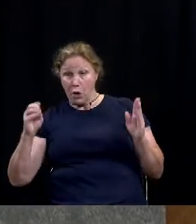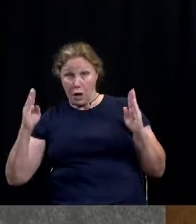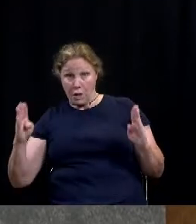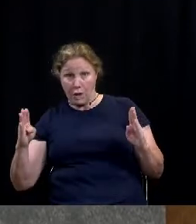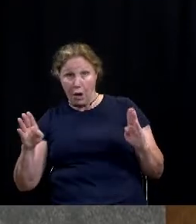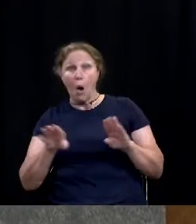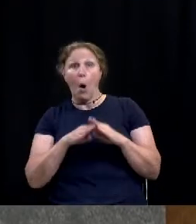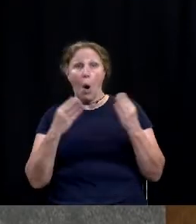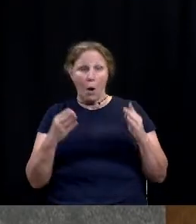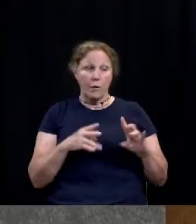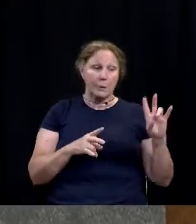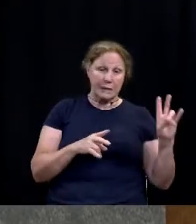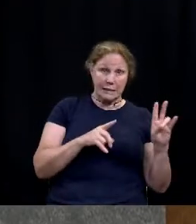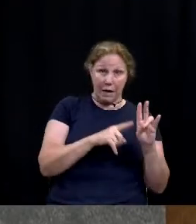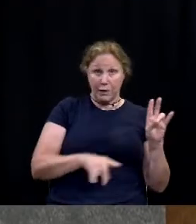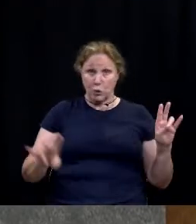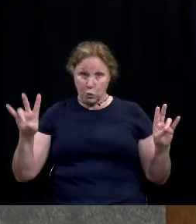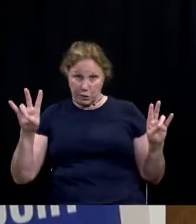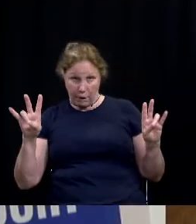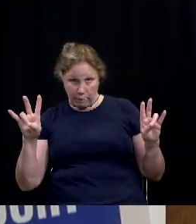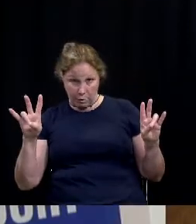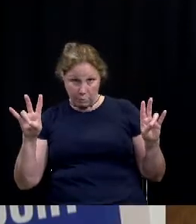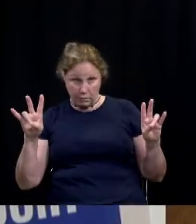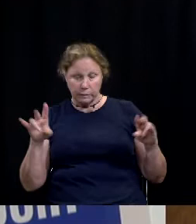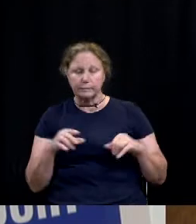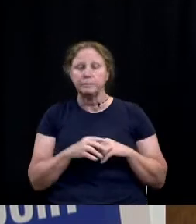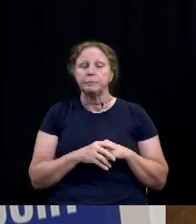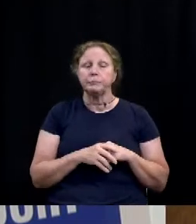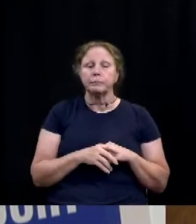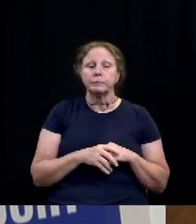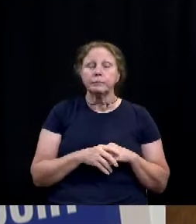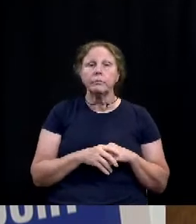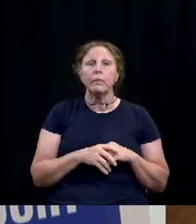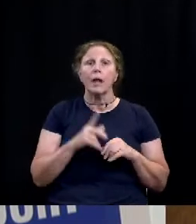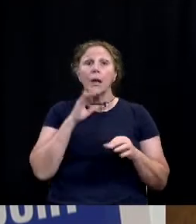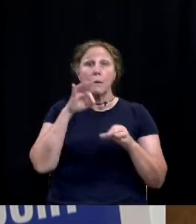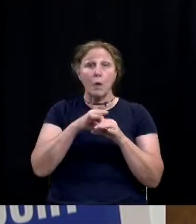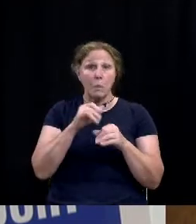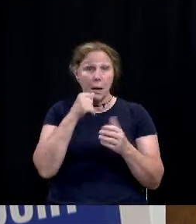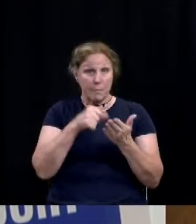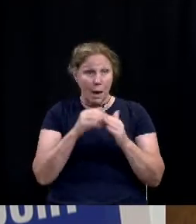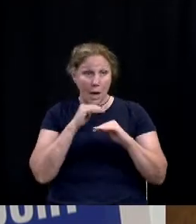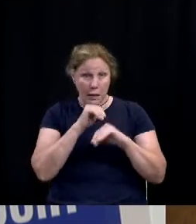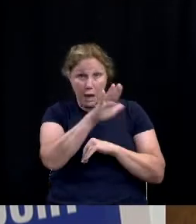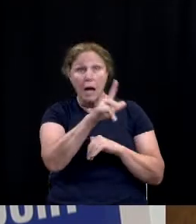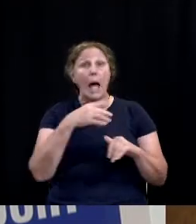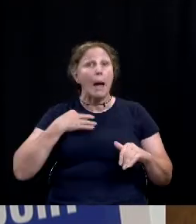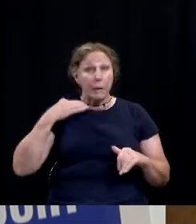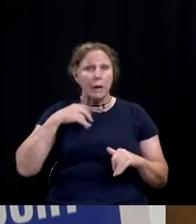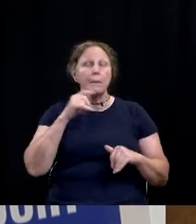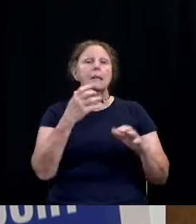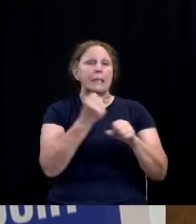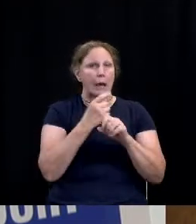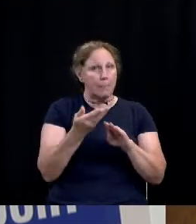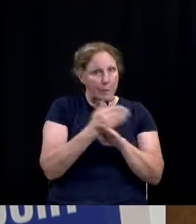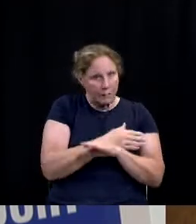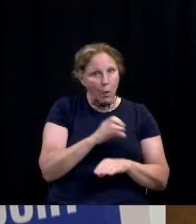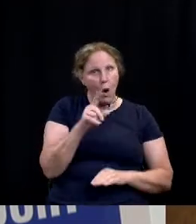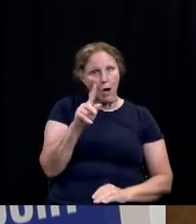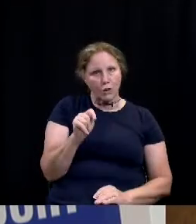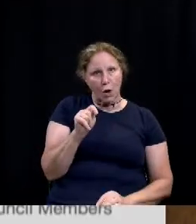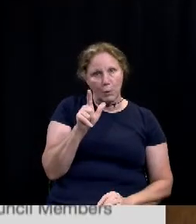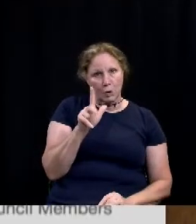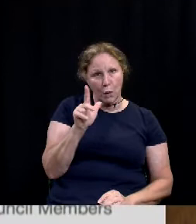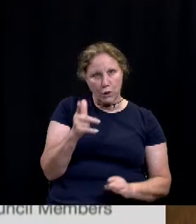polls will be open from 7 a.m. to 7 p.m. Application to vote by mail must be received no later than the close of business on October the